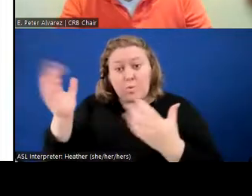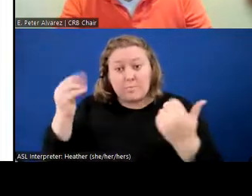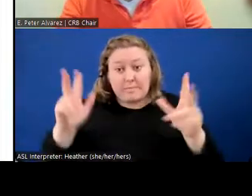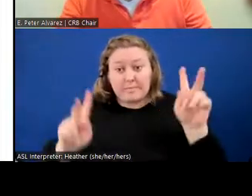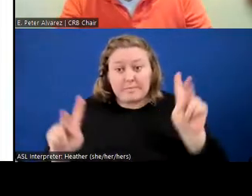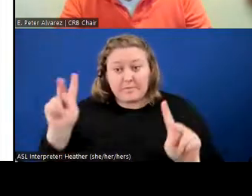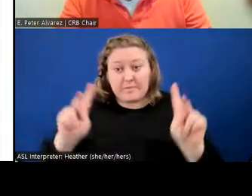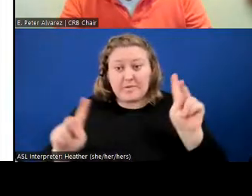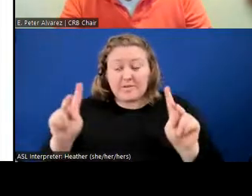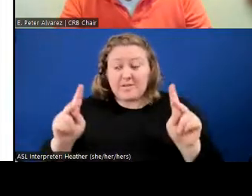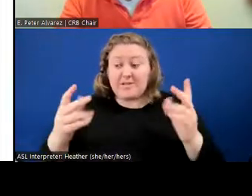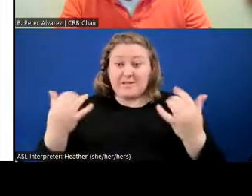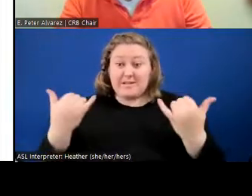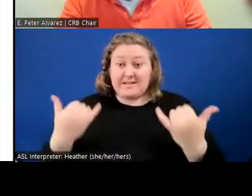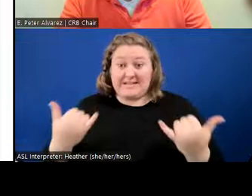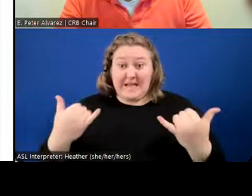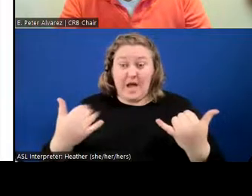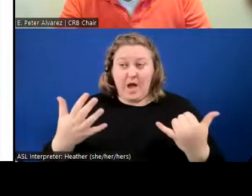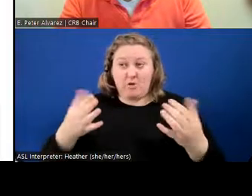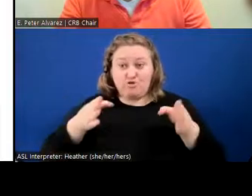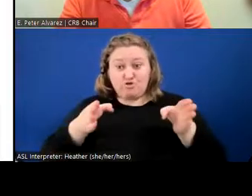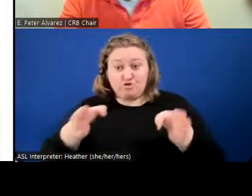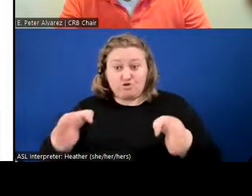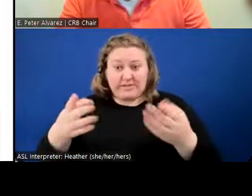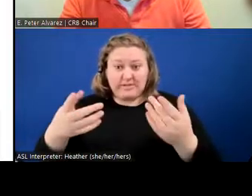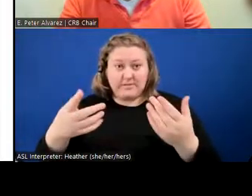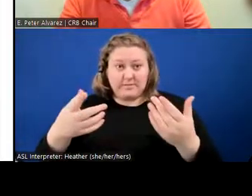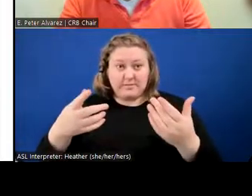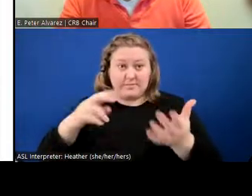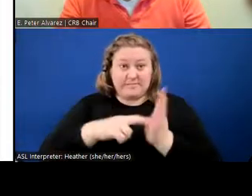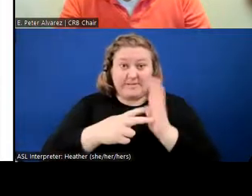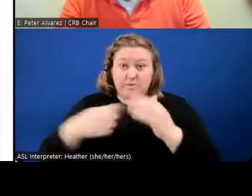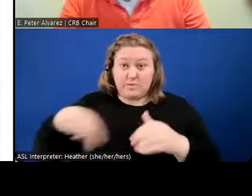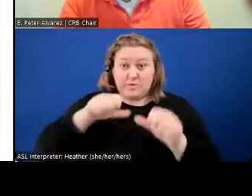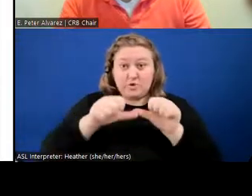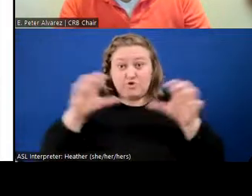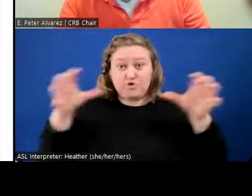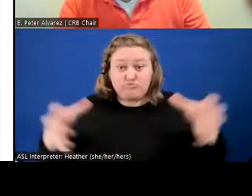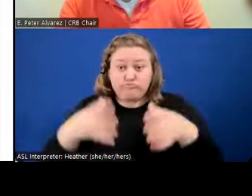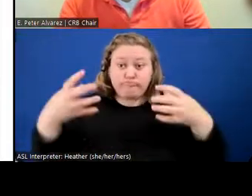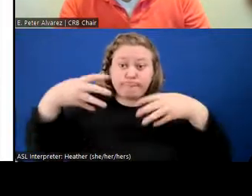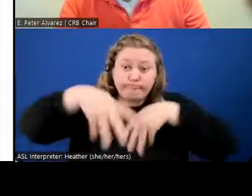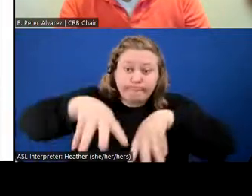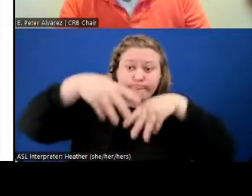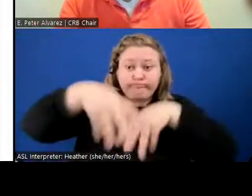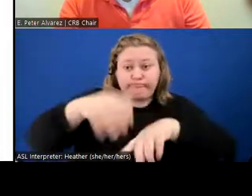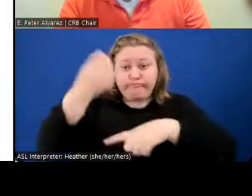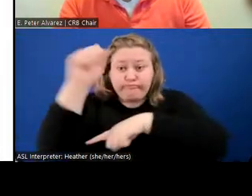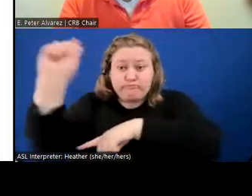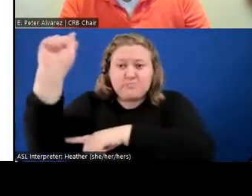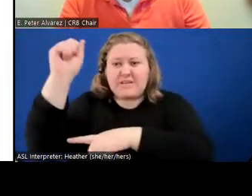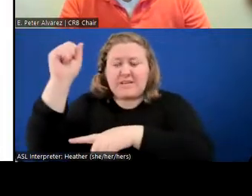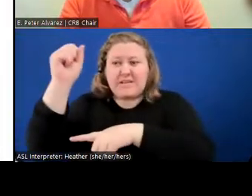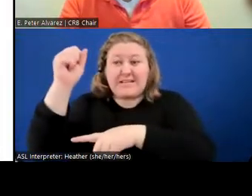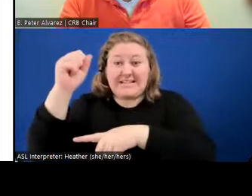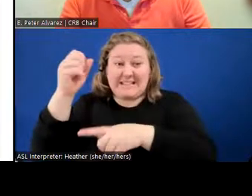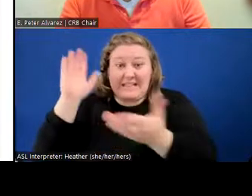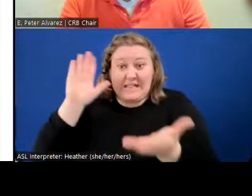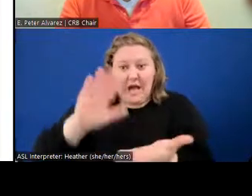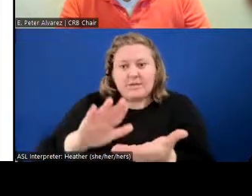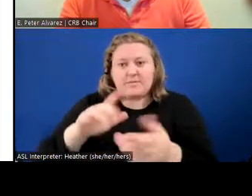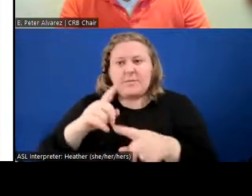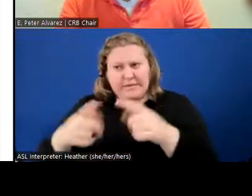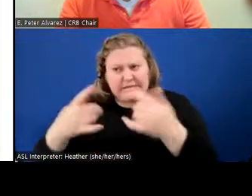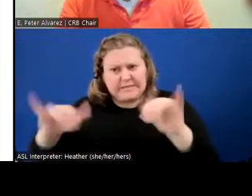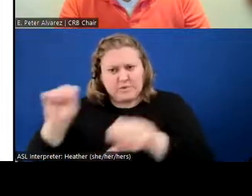with marches, our work is still moving because our feet are still moving. So I'm looking forward to working on a lot of our police reforms and